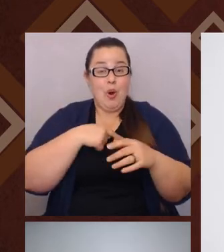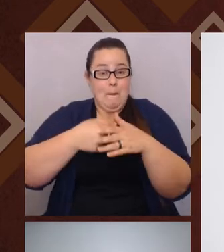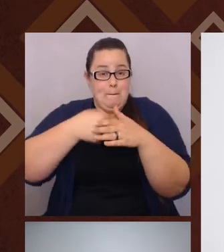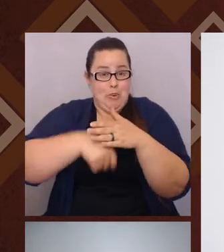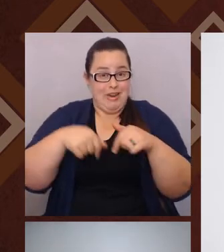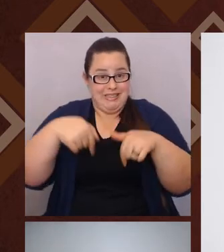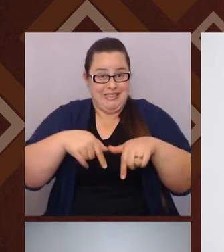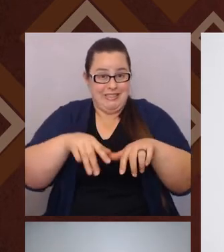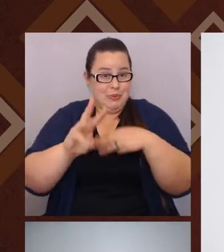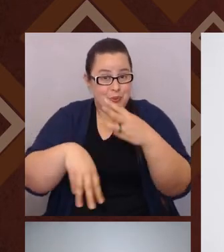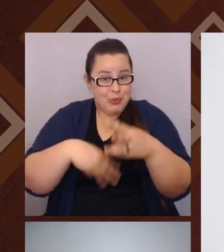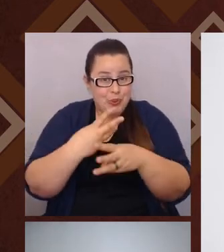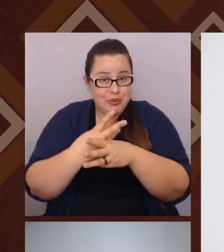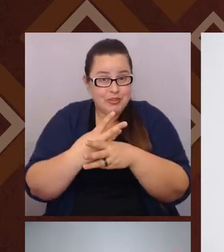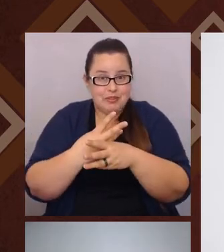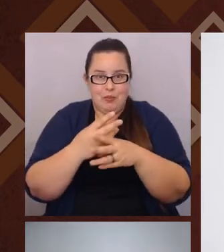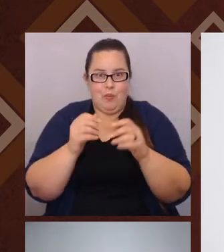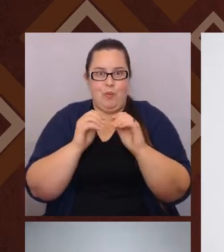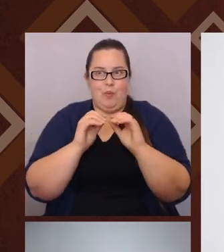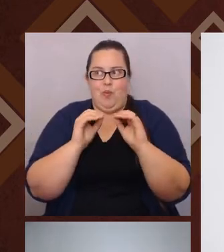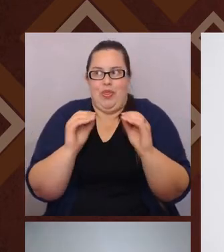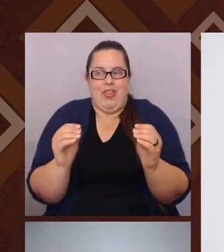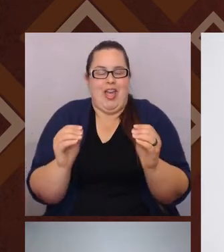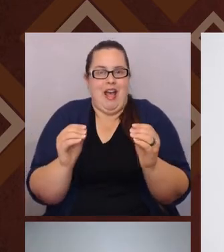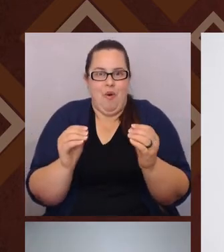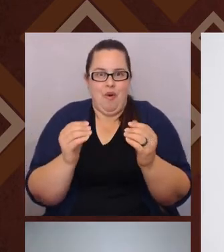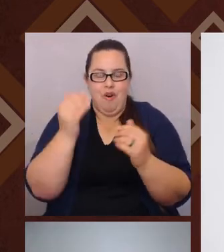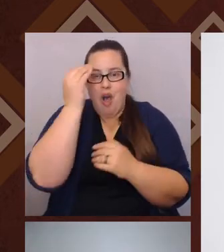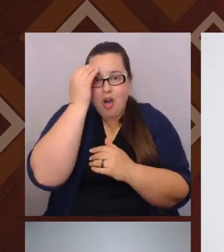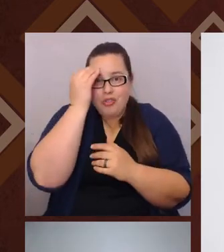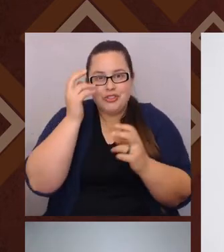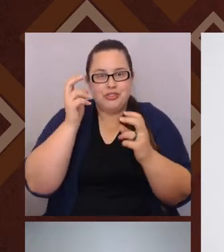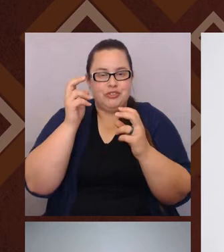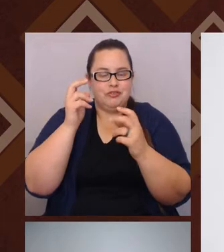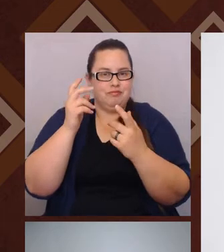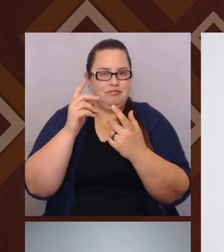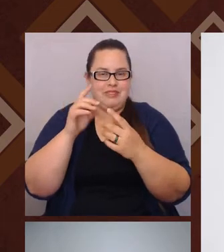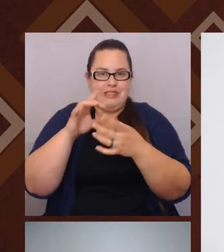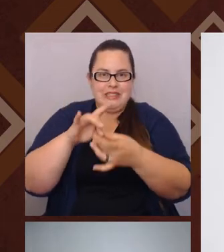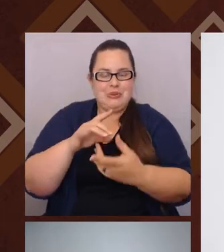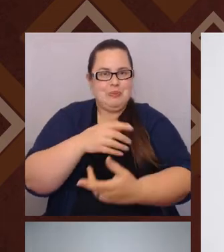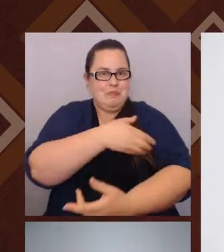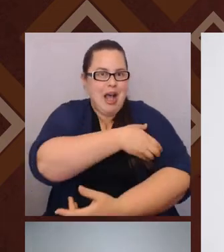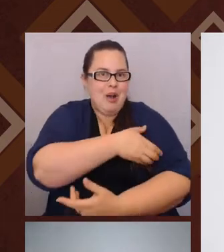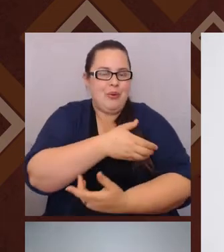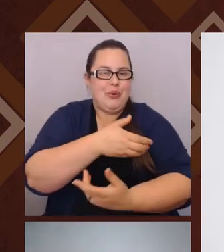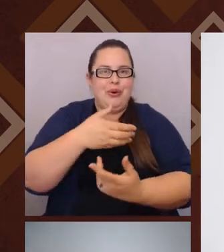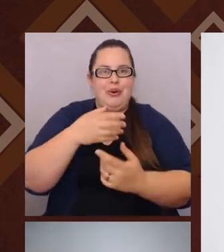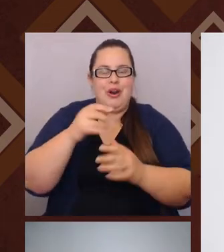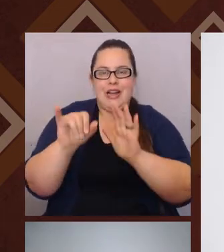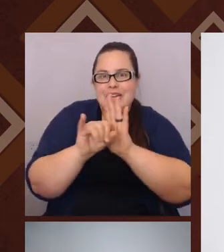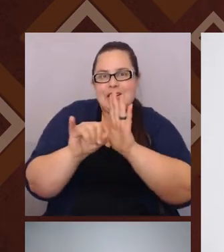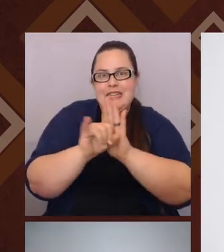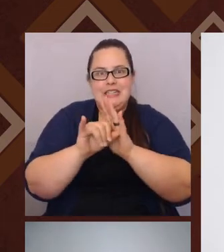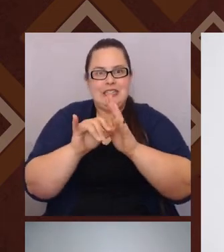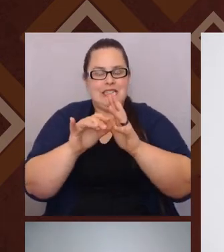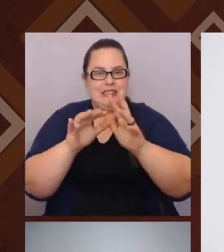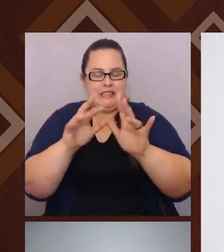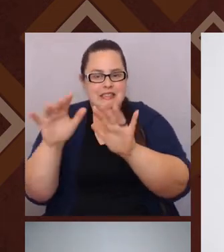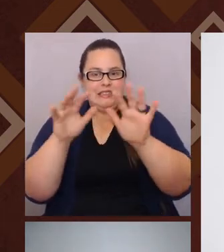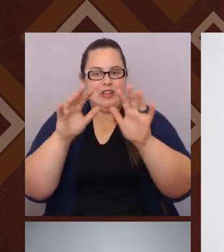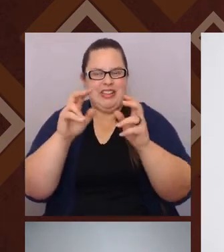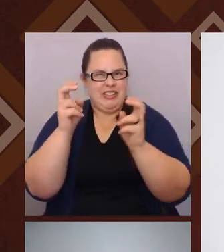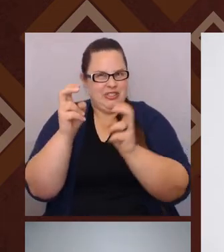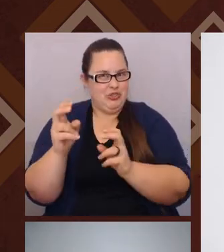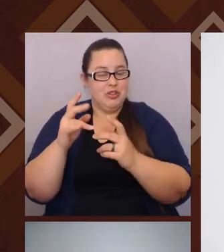world without any knowledge around issues of power or identity. And we're kind of, as they always